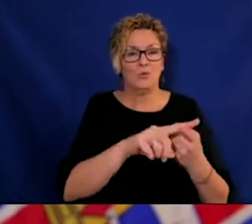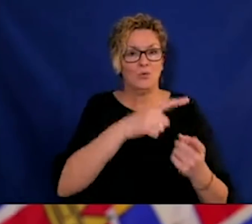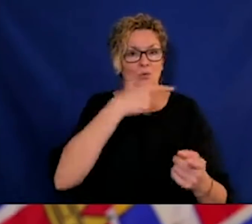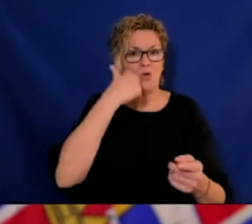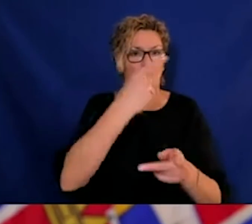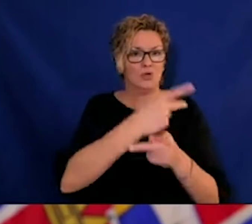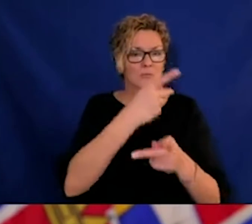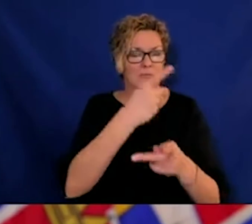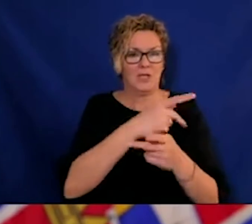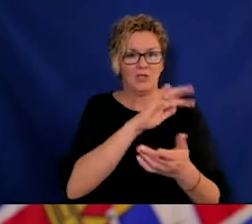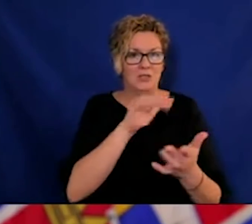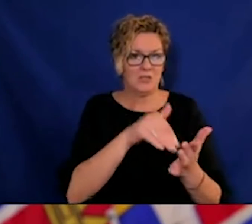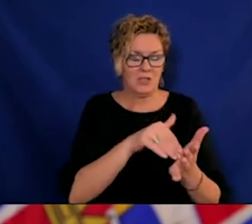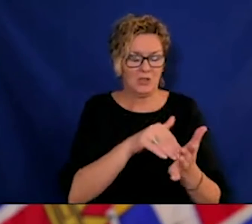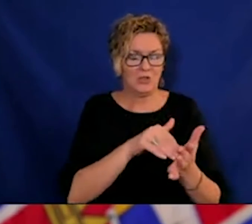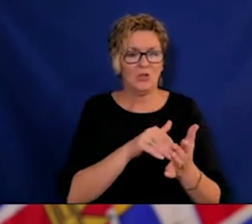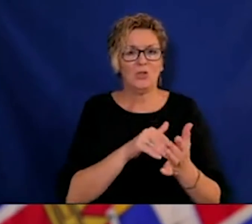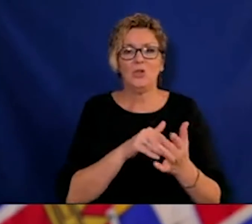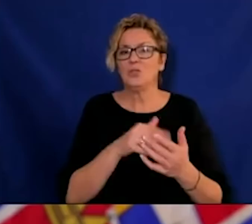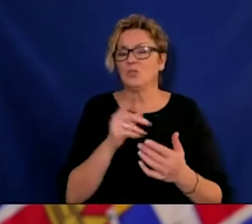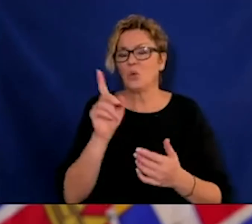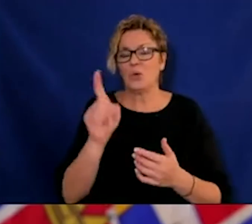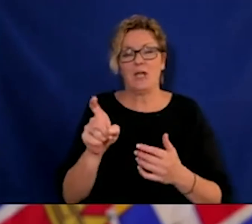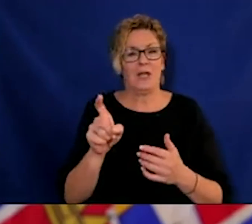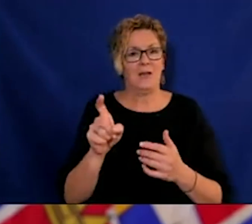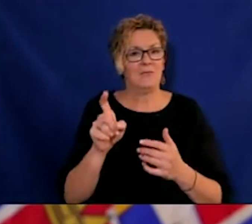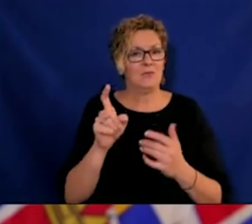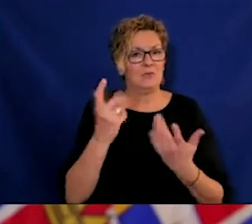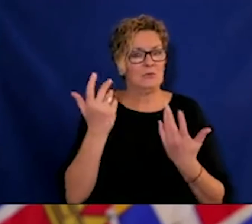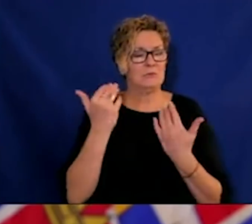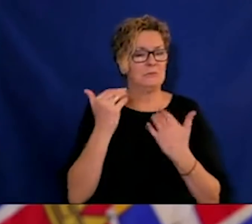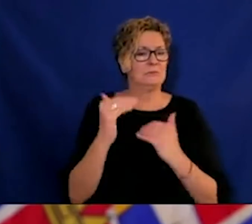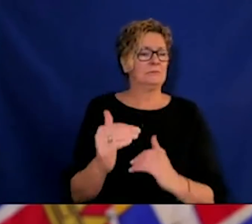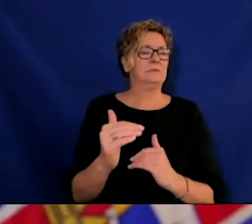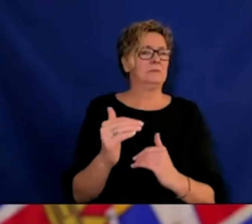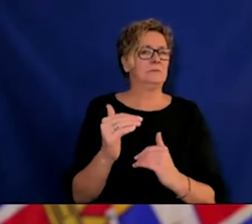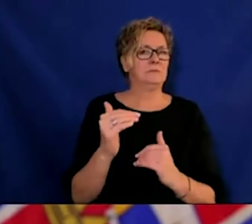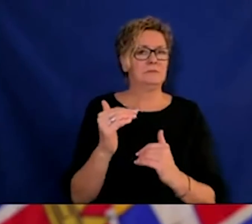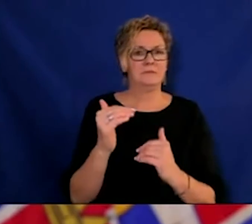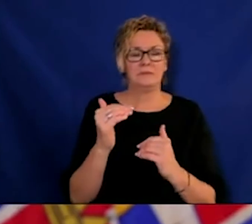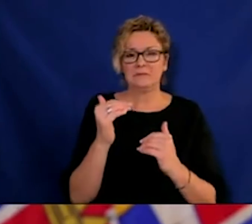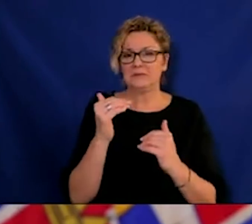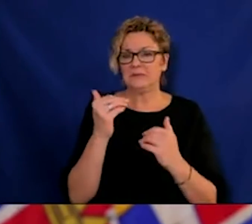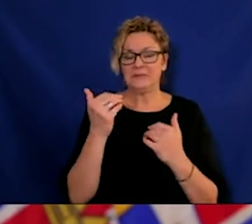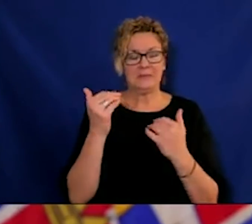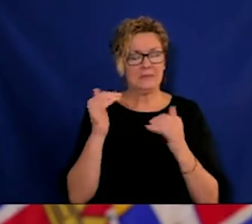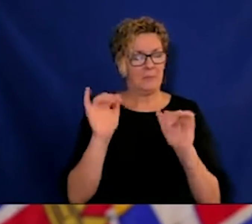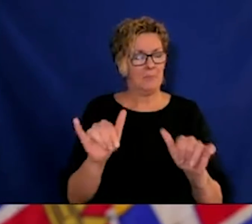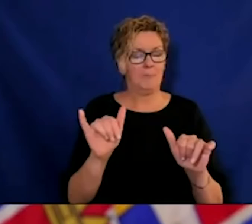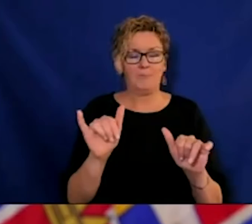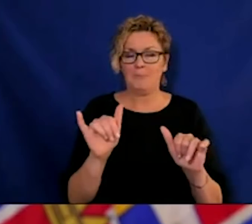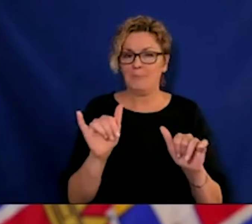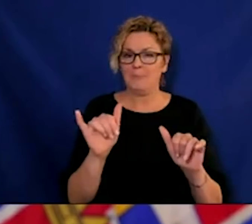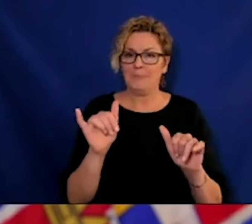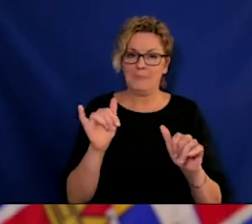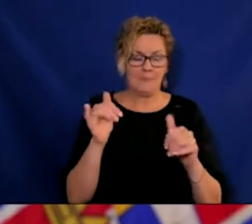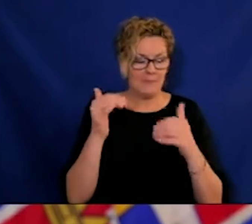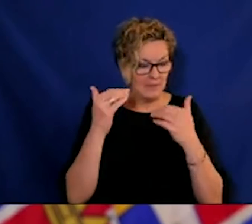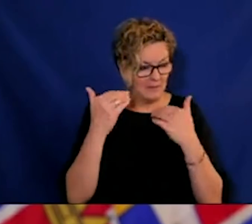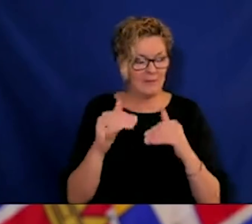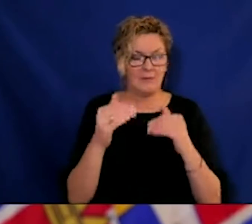sure that people aren't coming in ill, to make sure that we're not transmitting it between health care workers inadvertently as well,